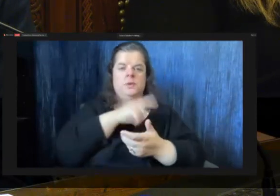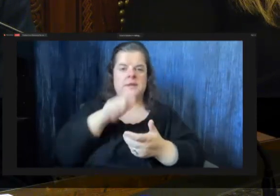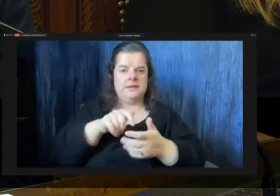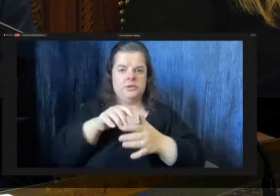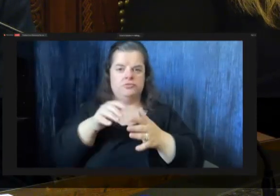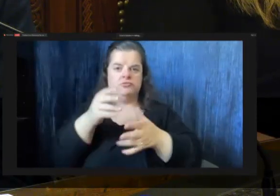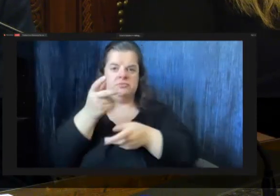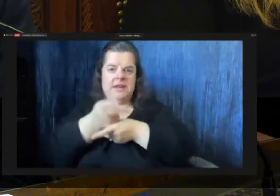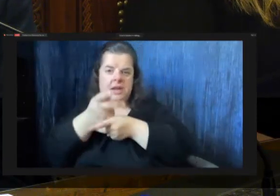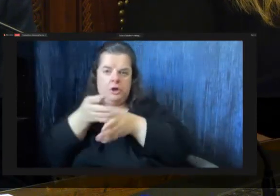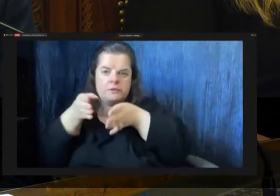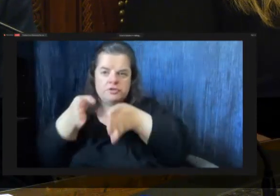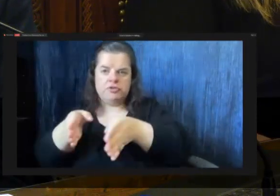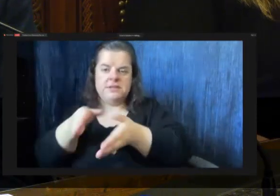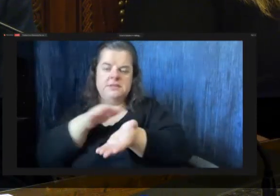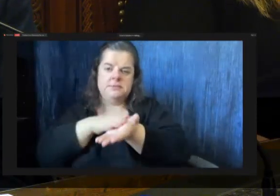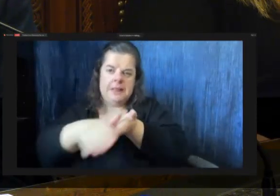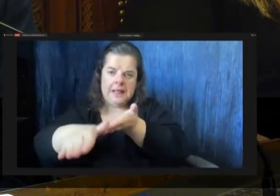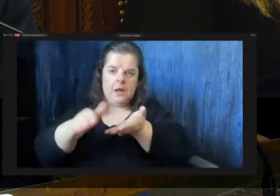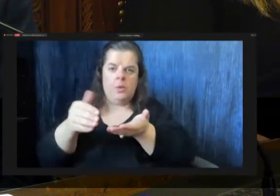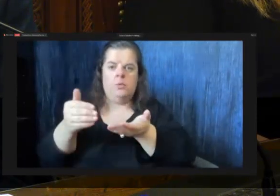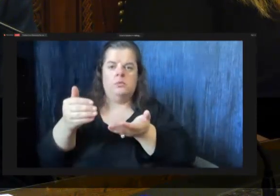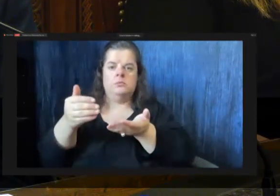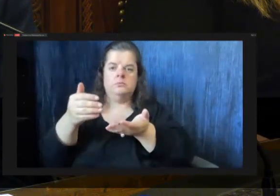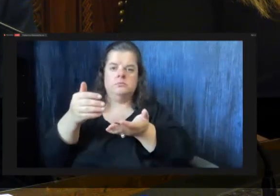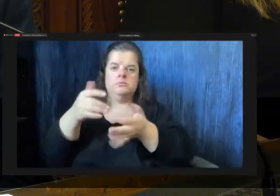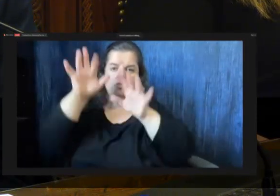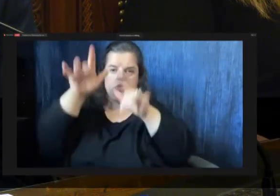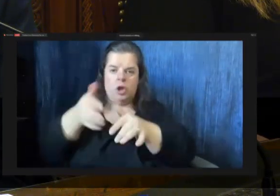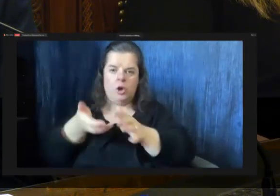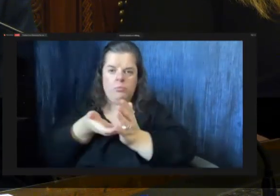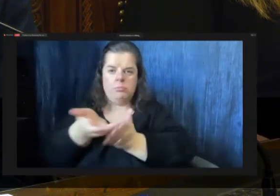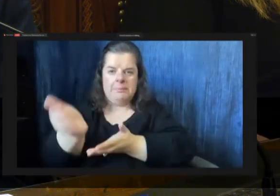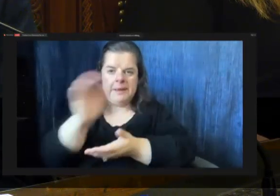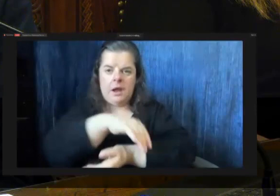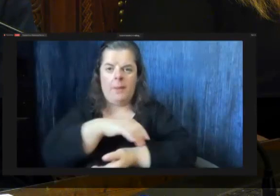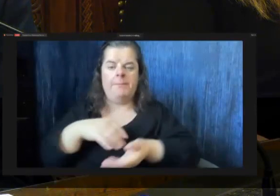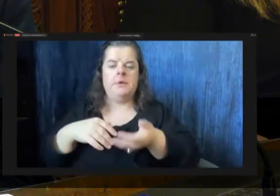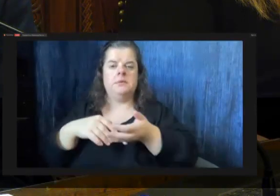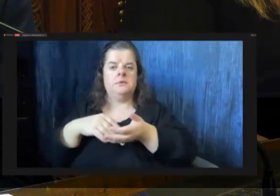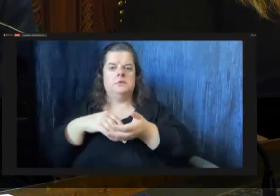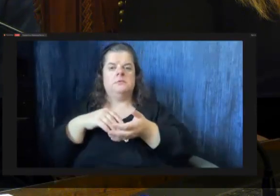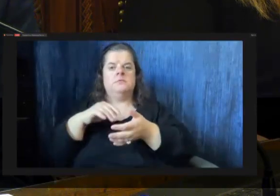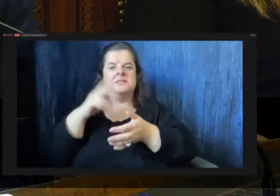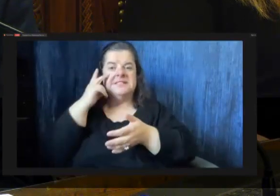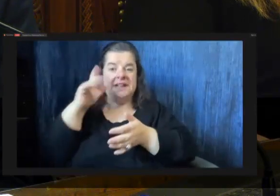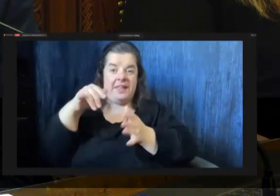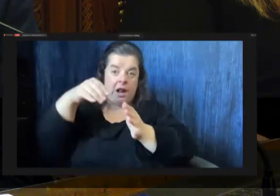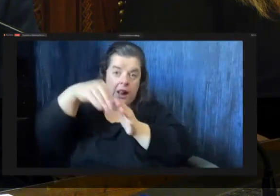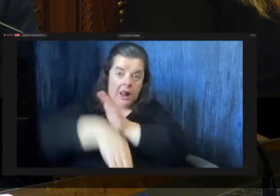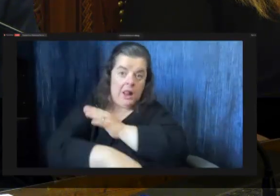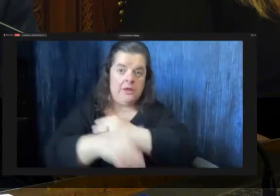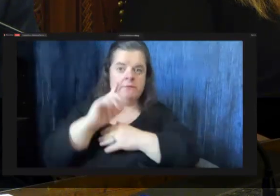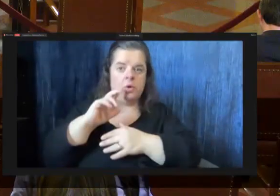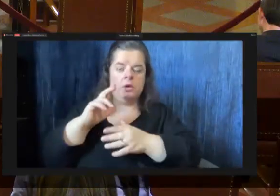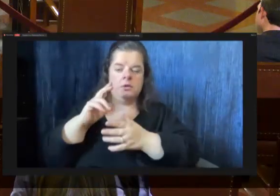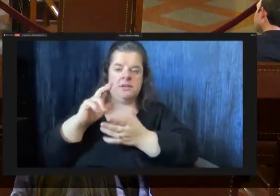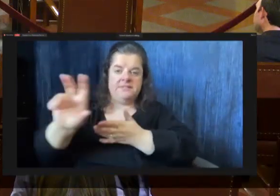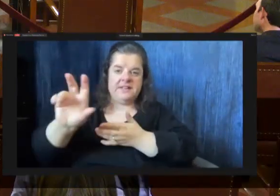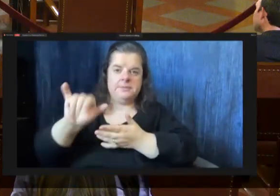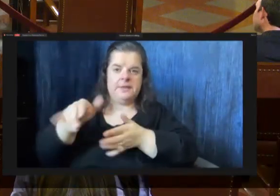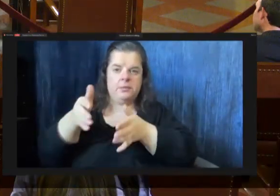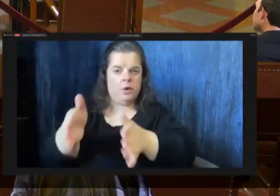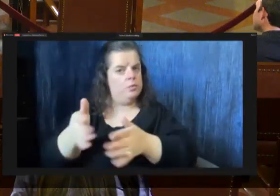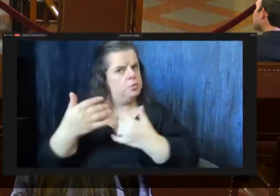paving them in the summer um so to see that dip in that kind of investment is concerning yeah i also saw